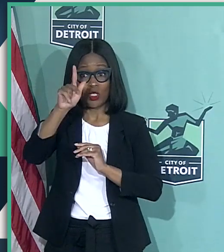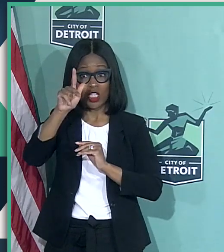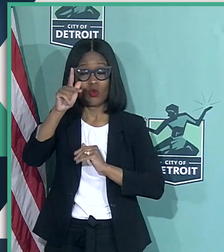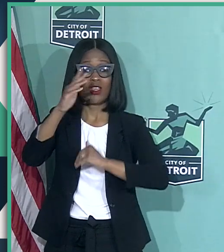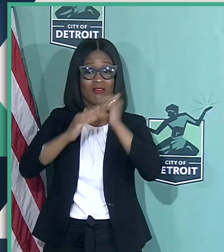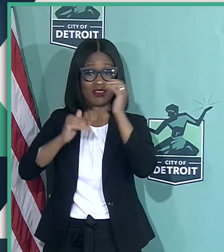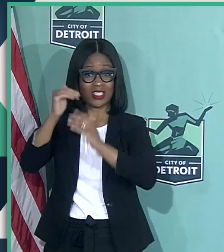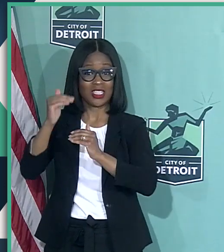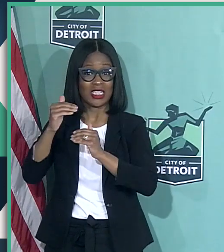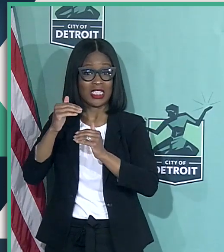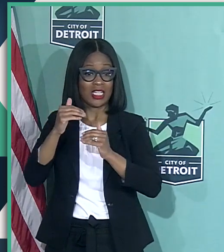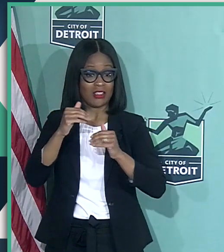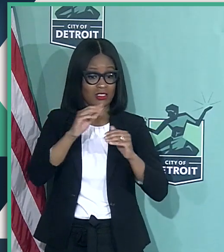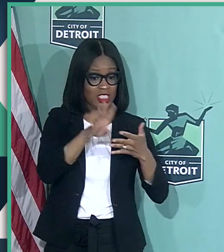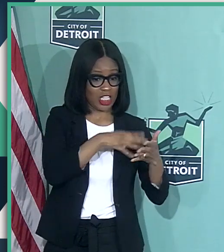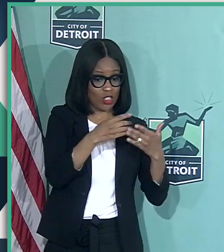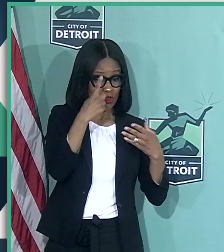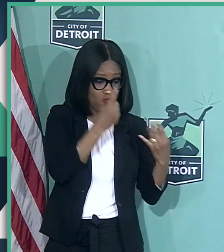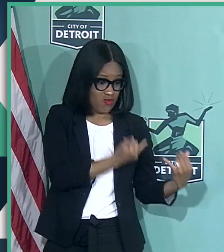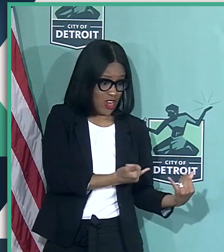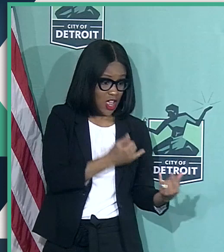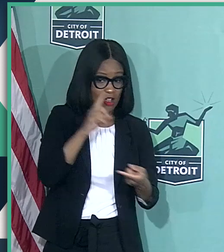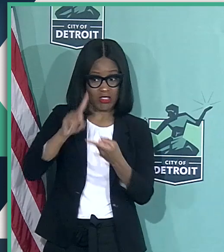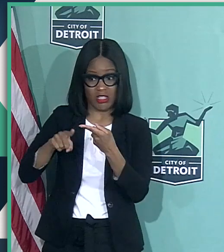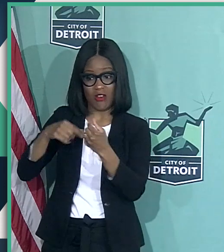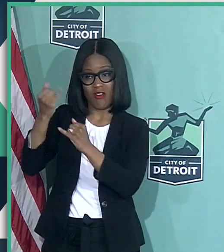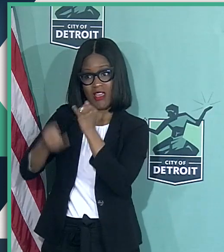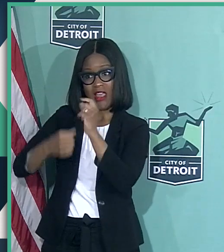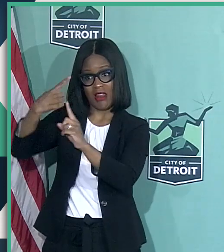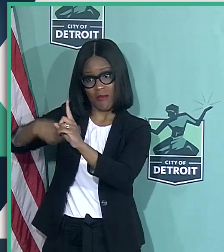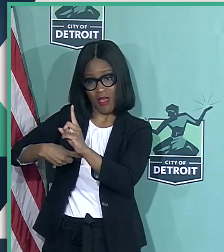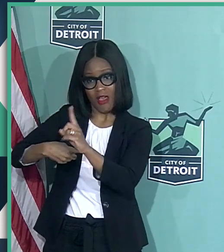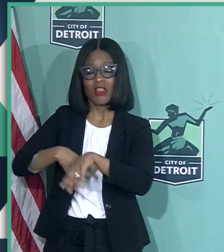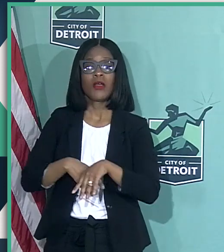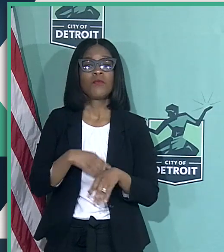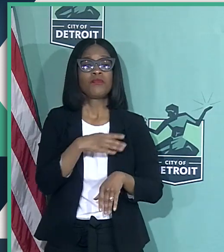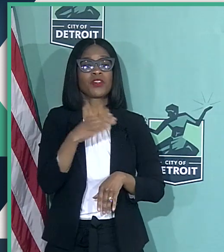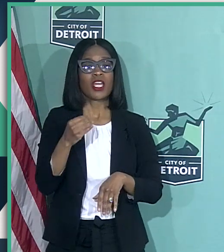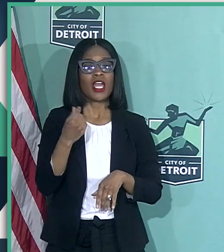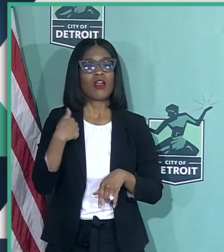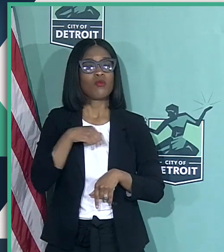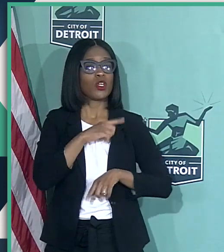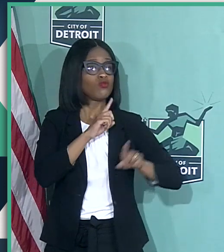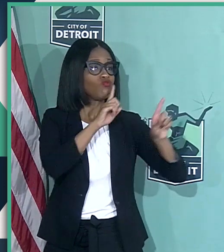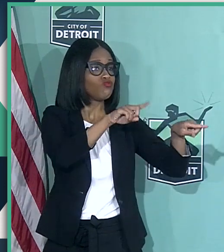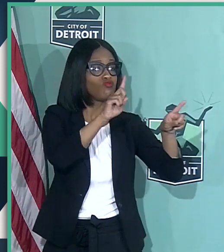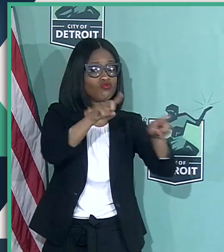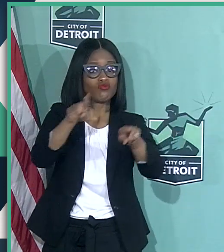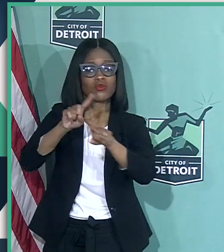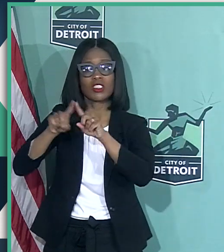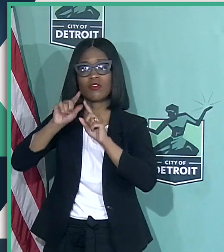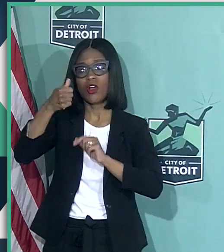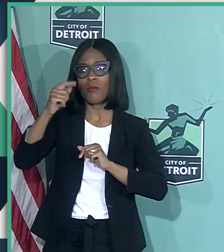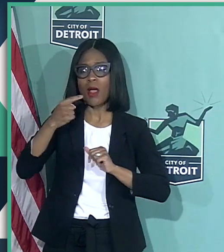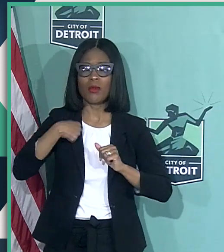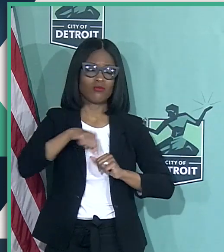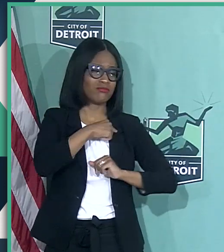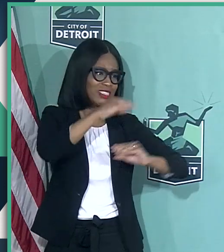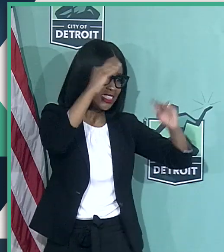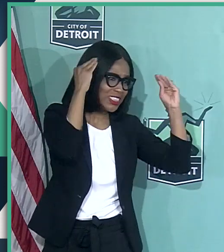between now and the end of this month. We're also, as we go to the apartments, we're not only providing them with education,